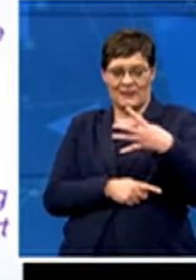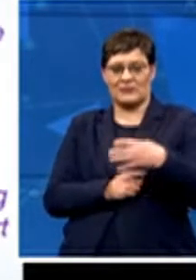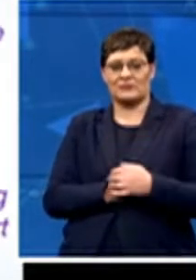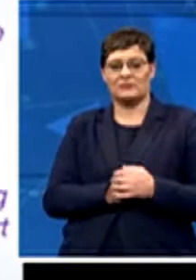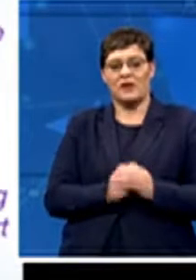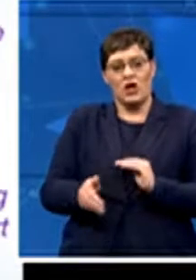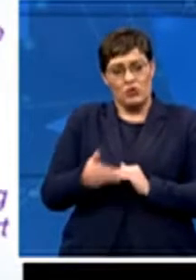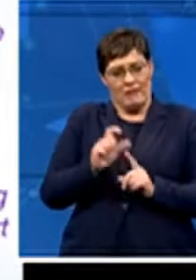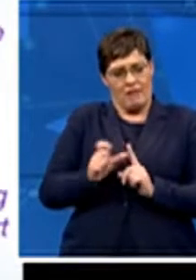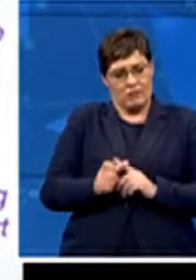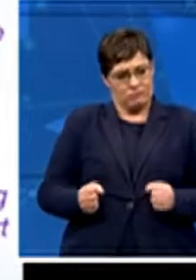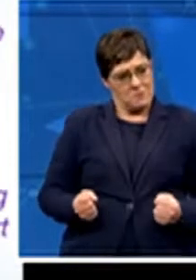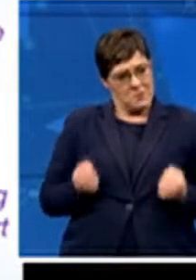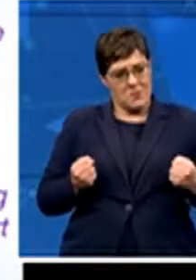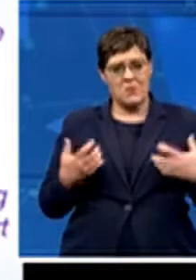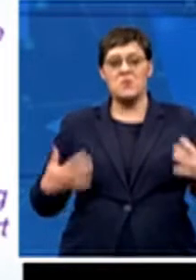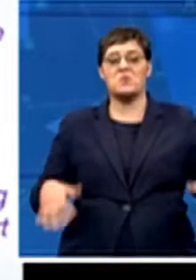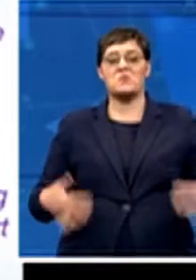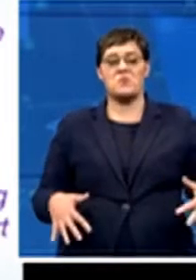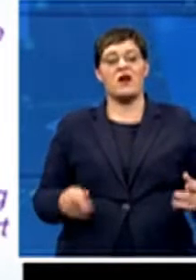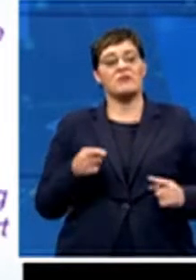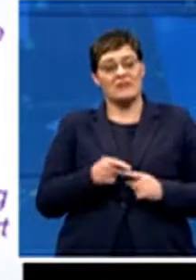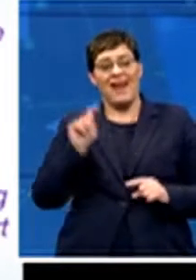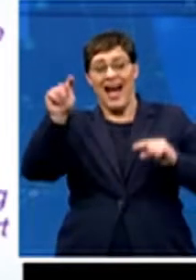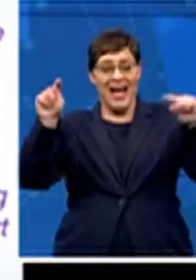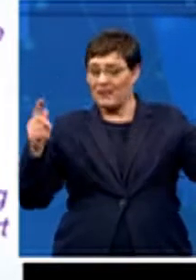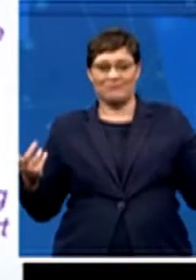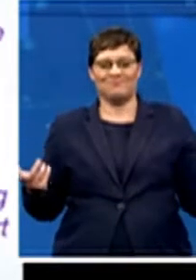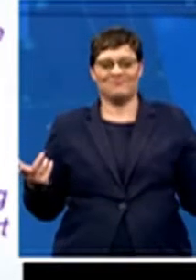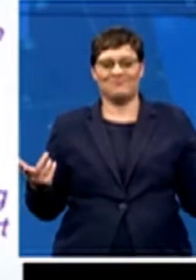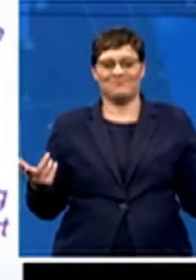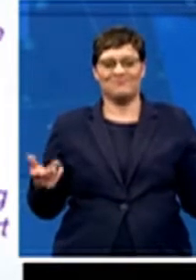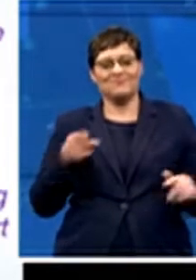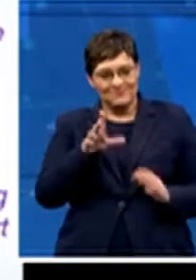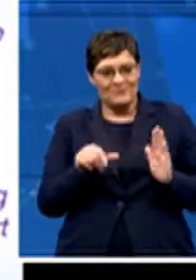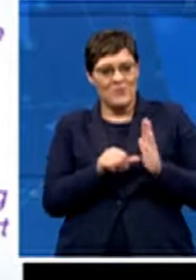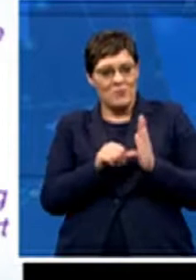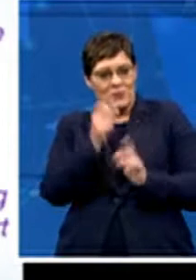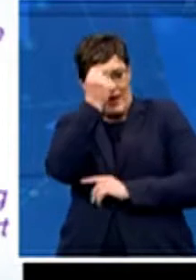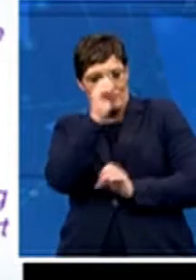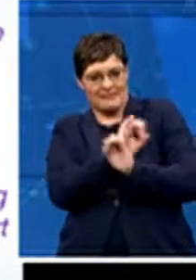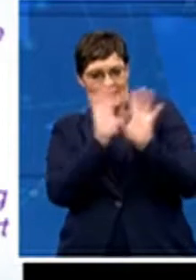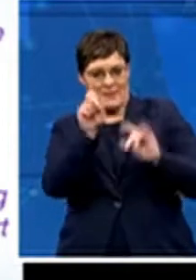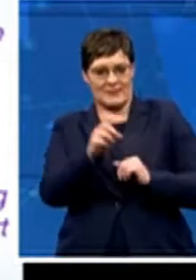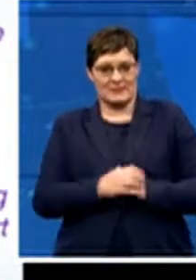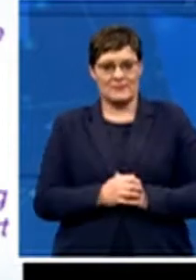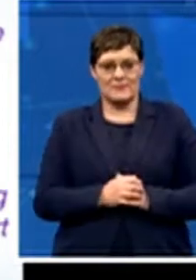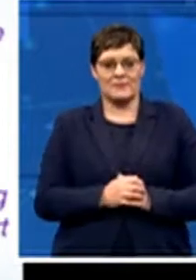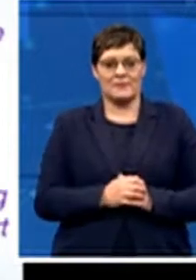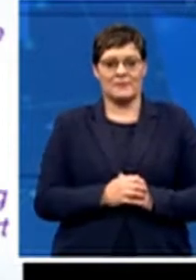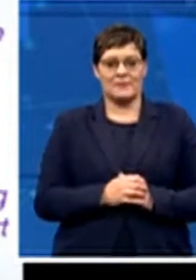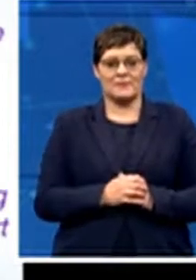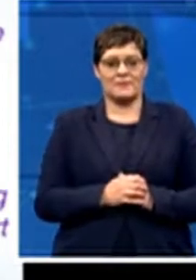itself was also very important to understand. So many of these